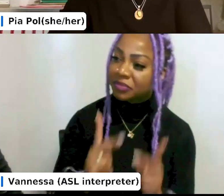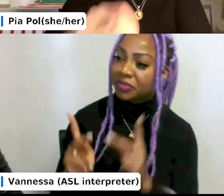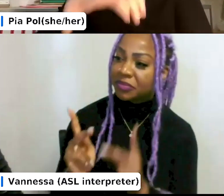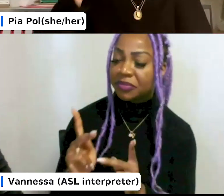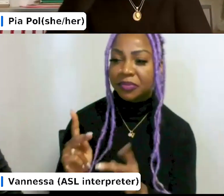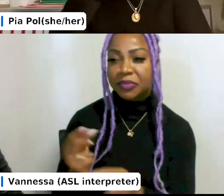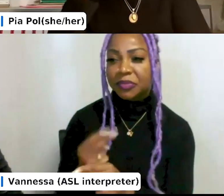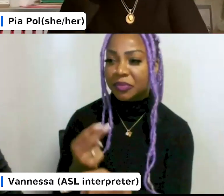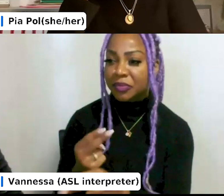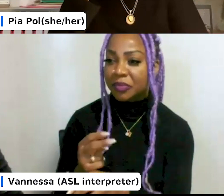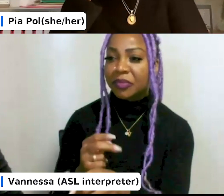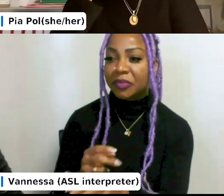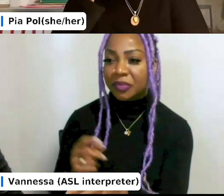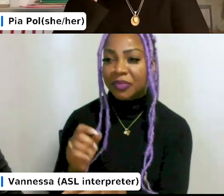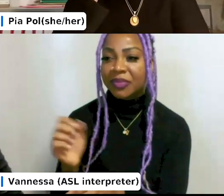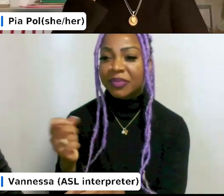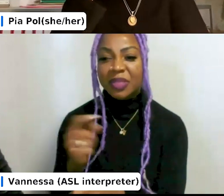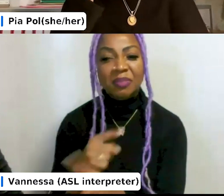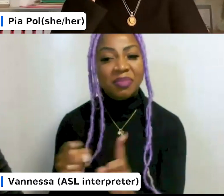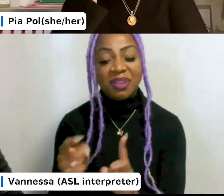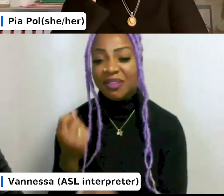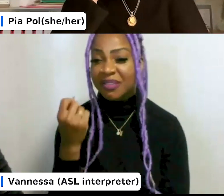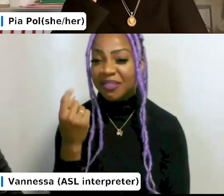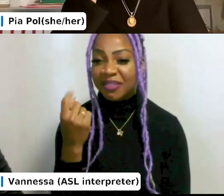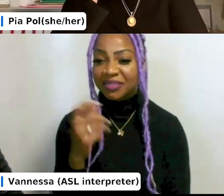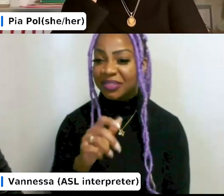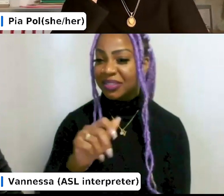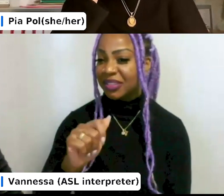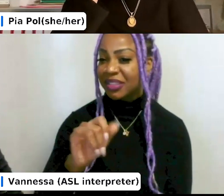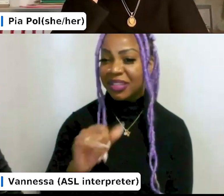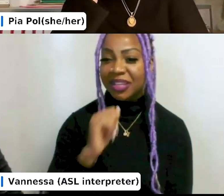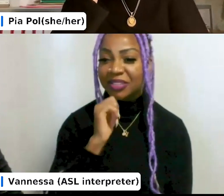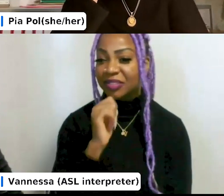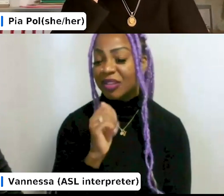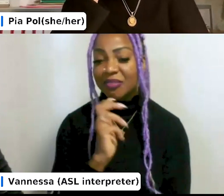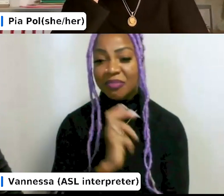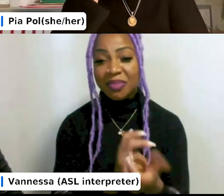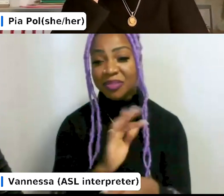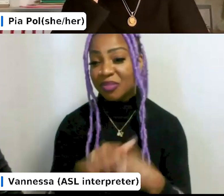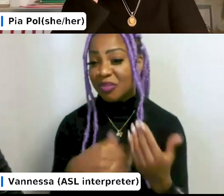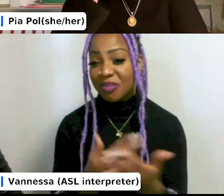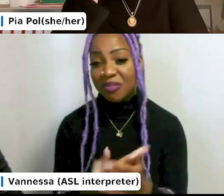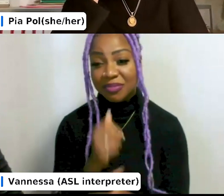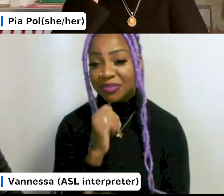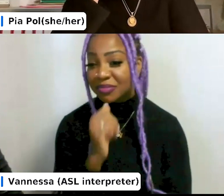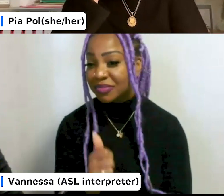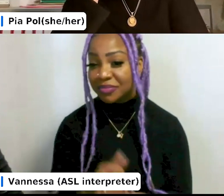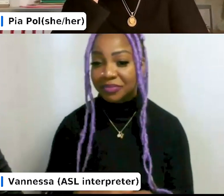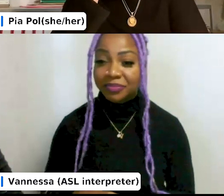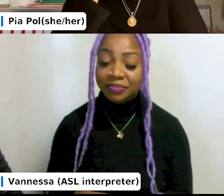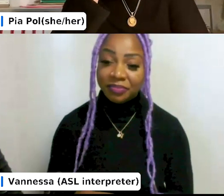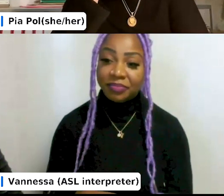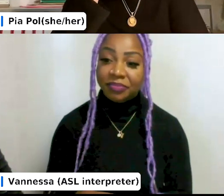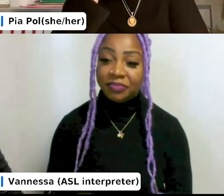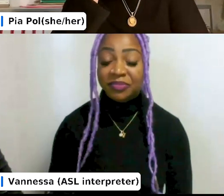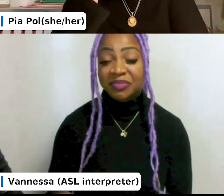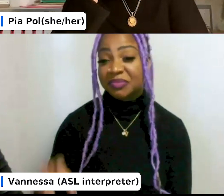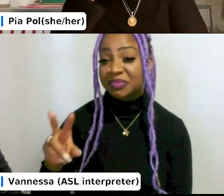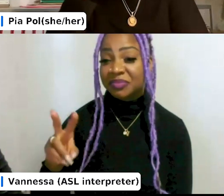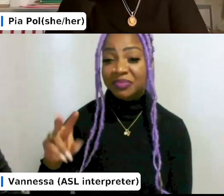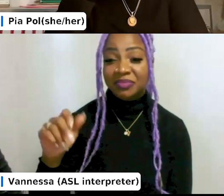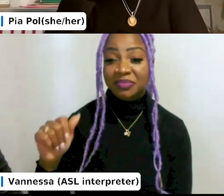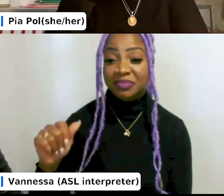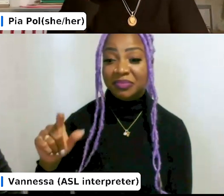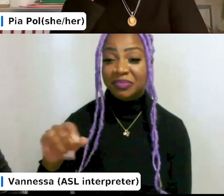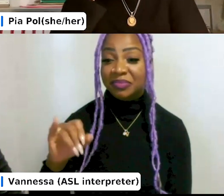it's also fine. It's not for everyone. And if also Felice is just like sticking to a thing that's proven time and time again,